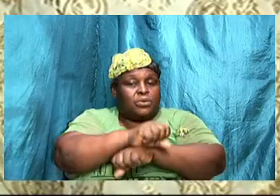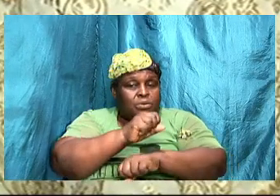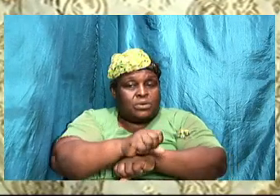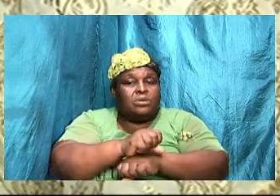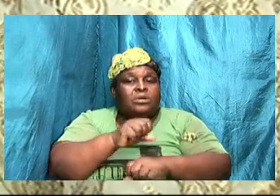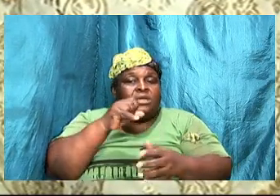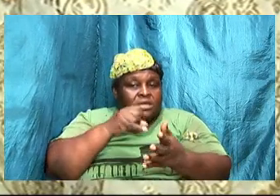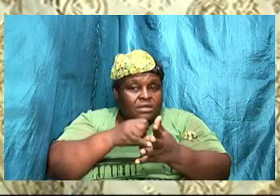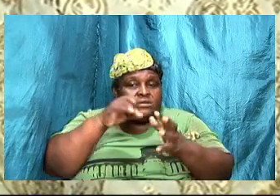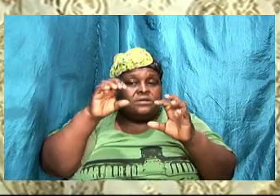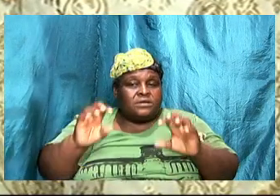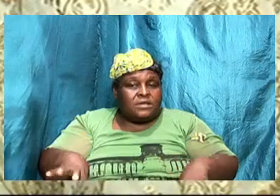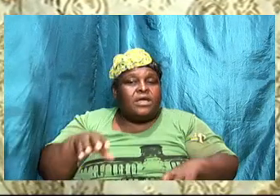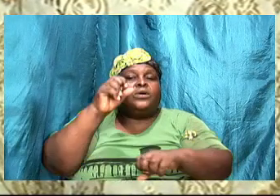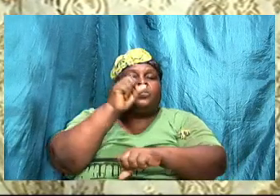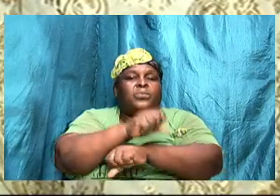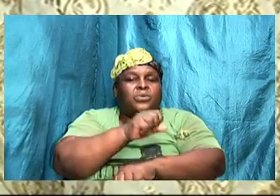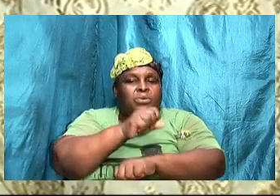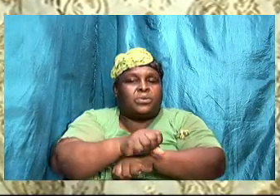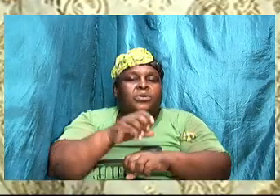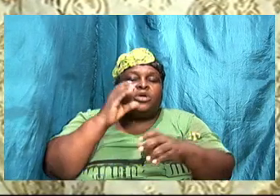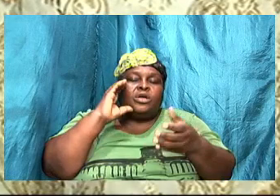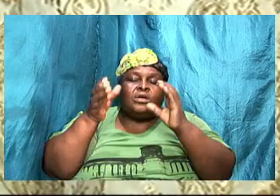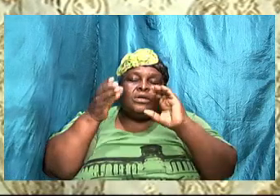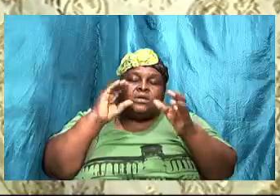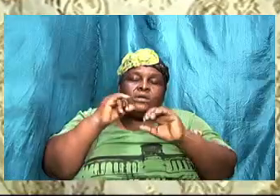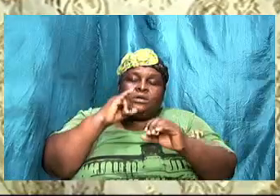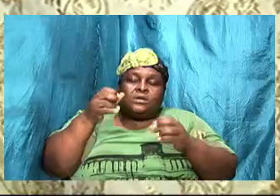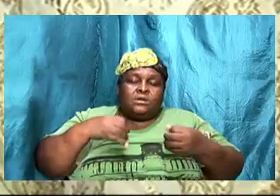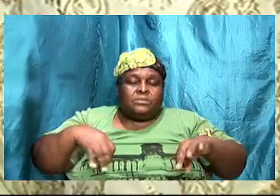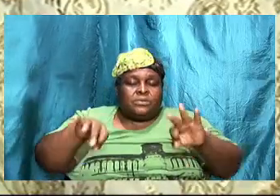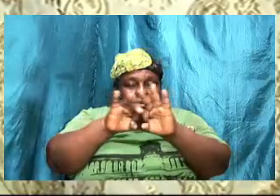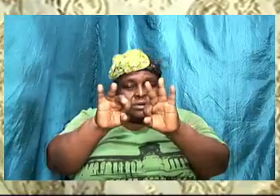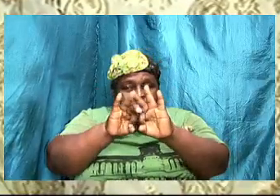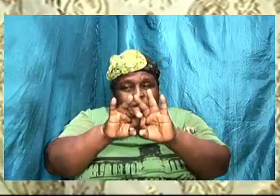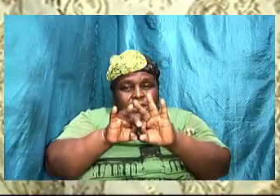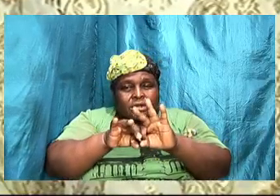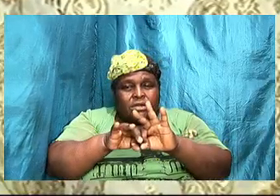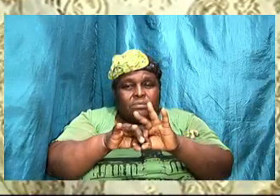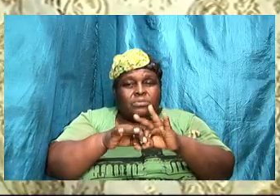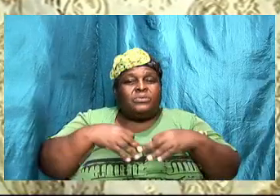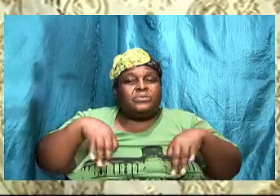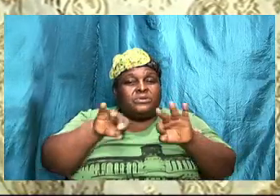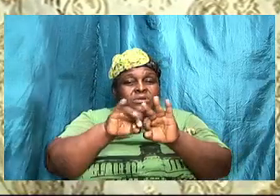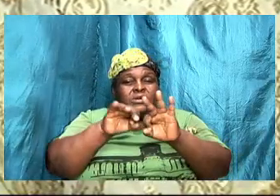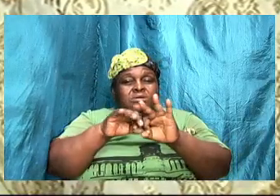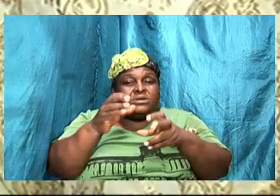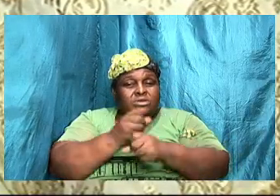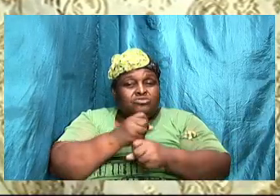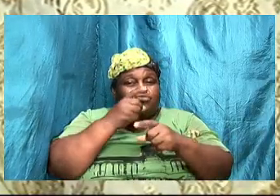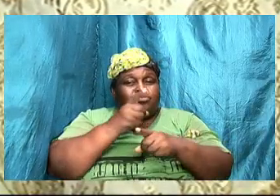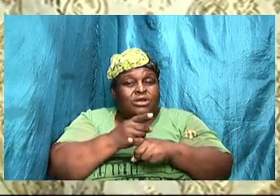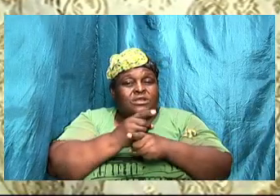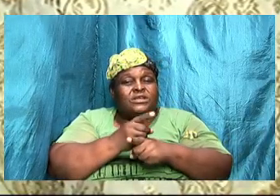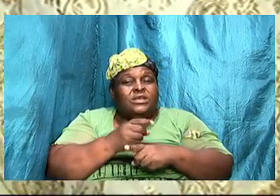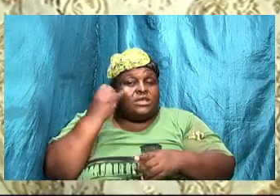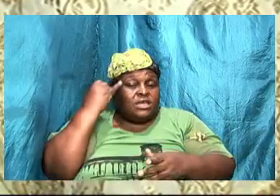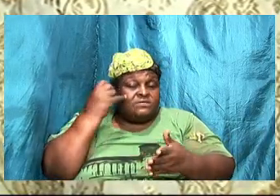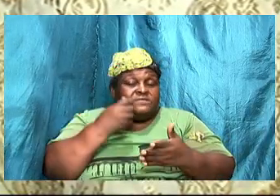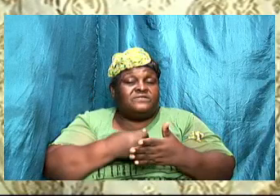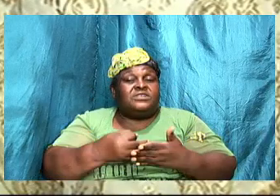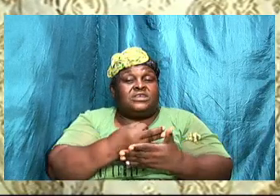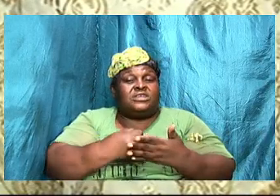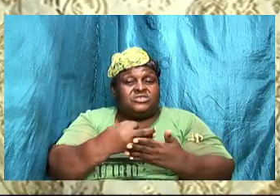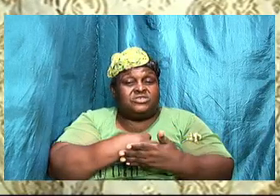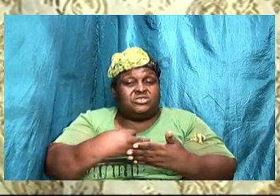work communication is important it's important to get it right if it's financial issues